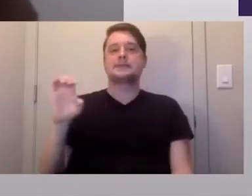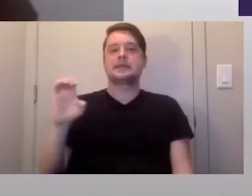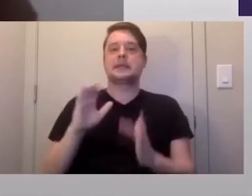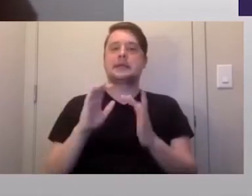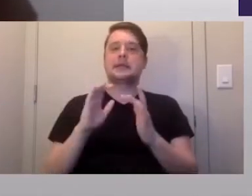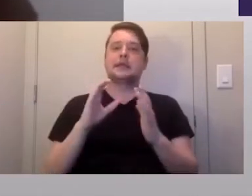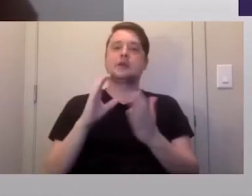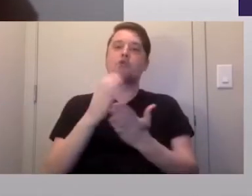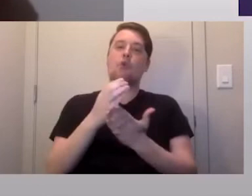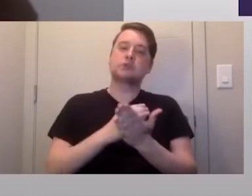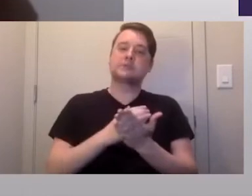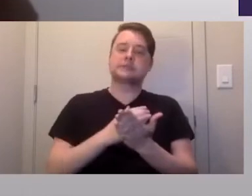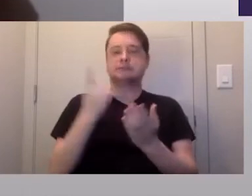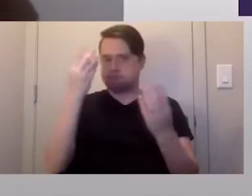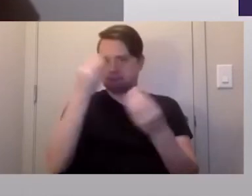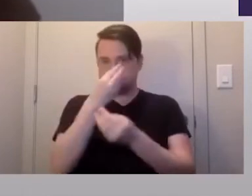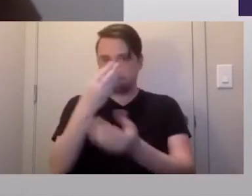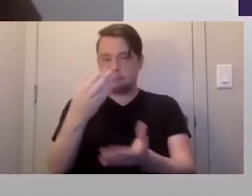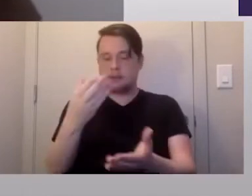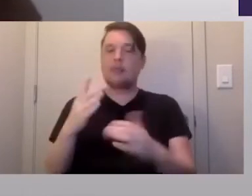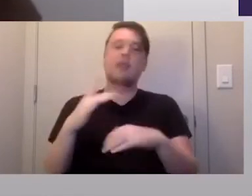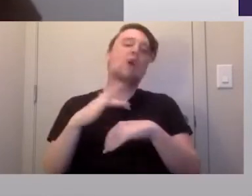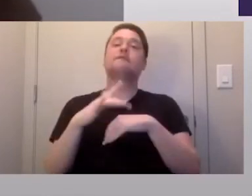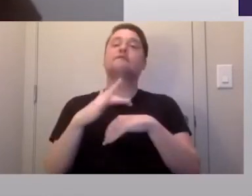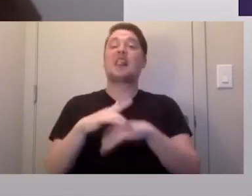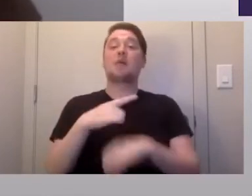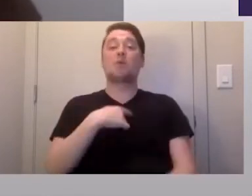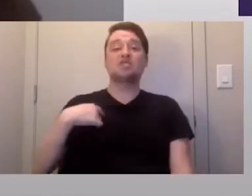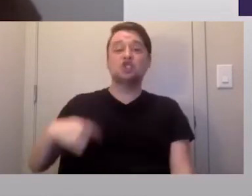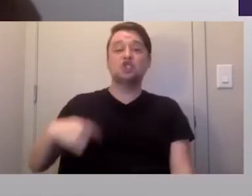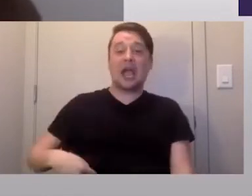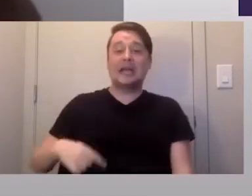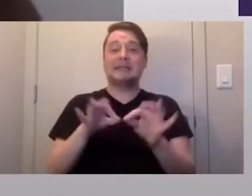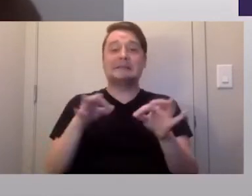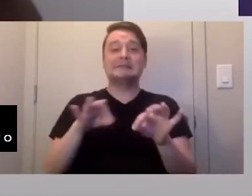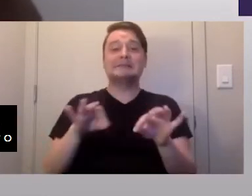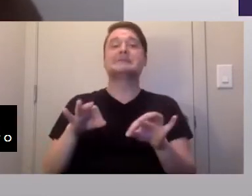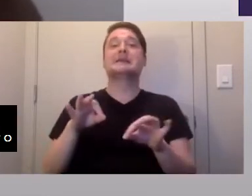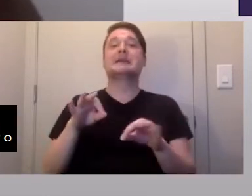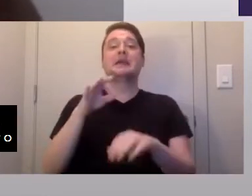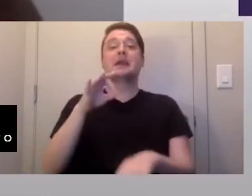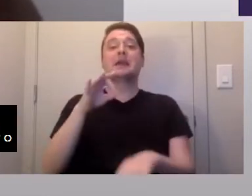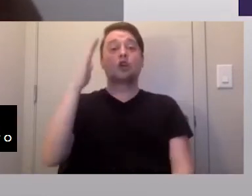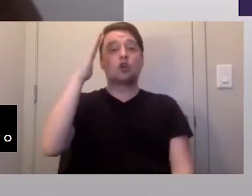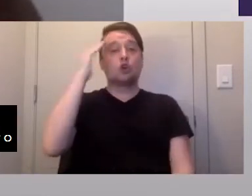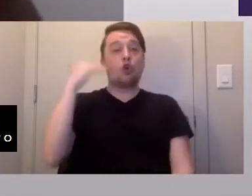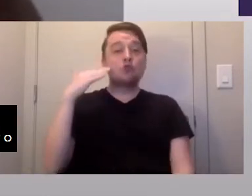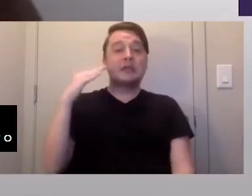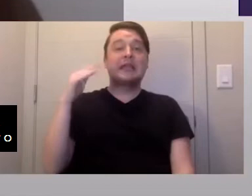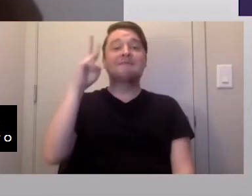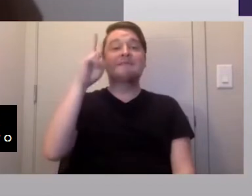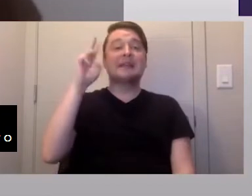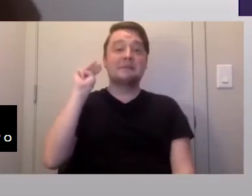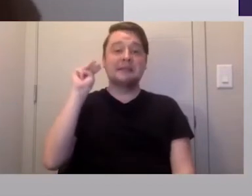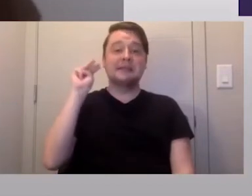just want to note for folks, they are available in Chinese, Korean, Russian, Spanish, and Vietnamese.